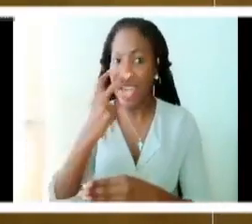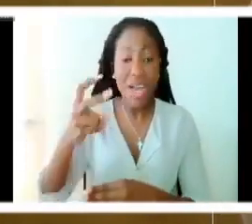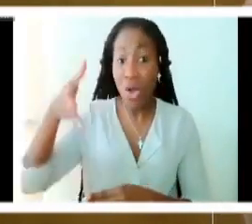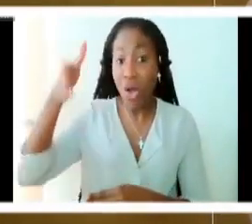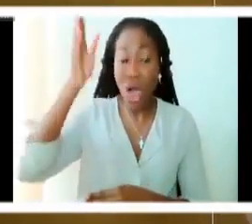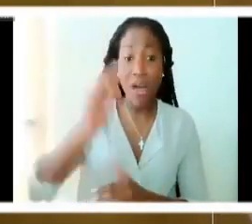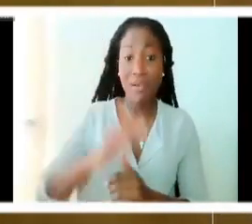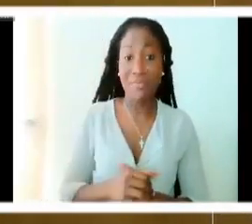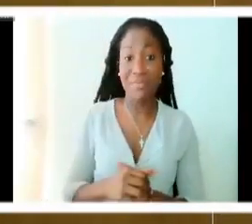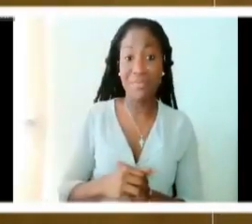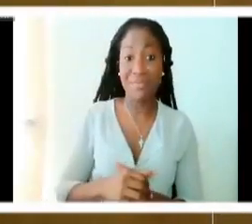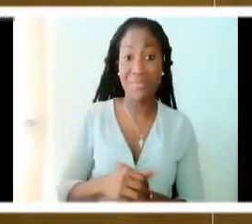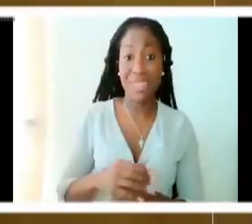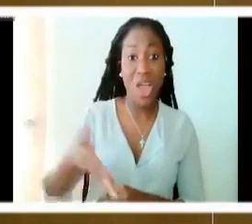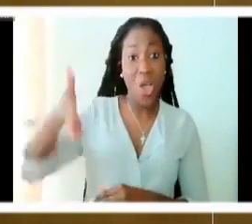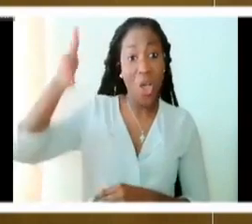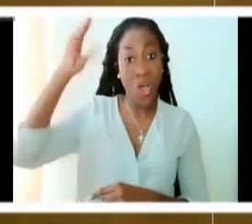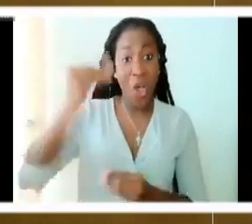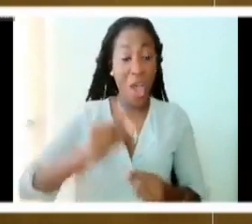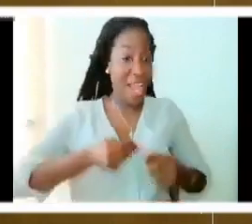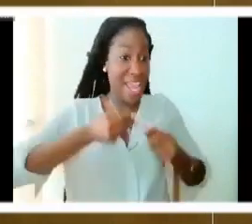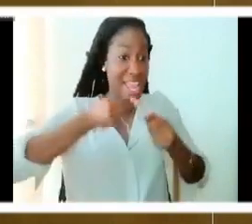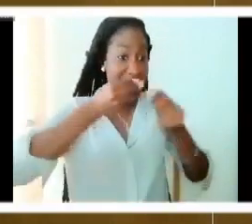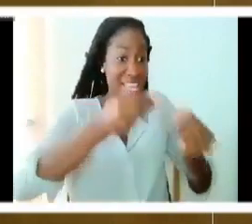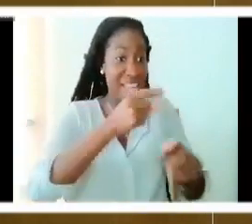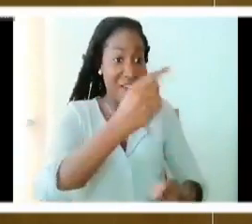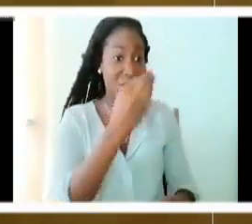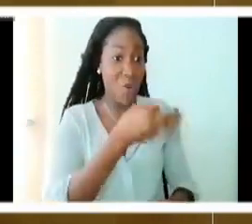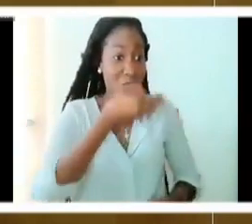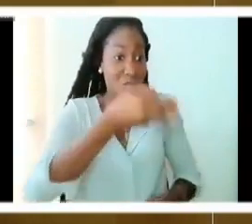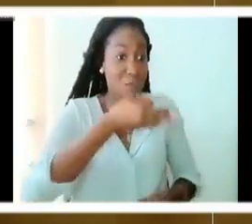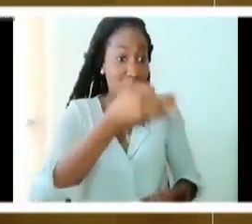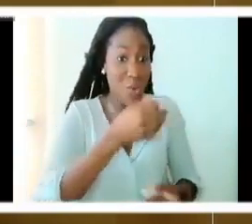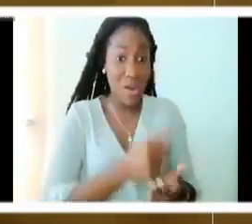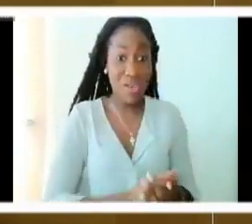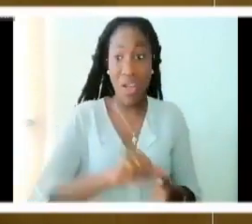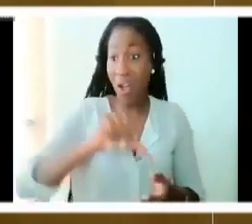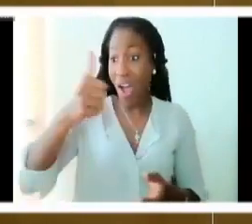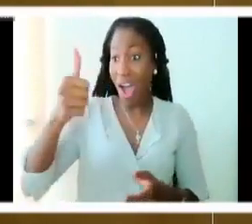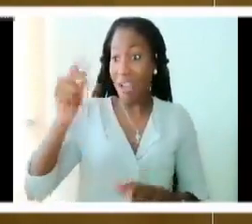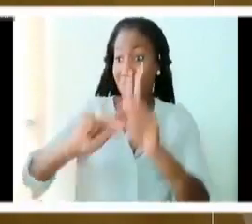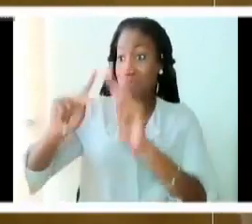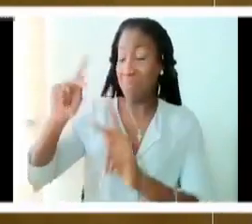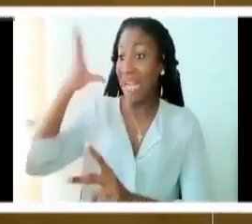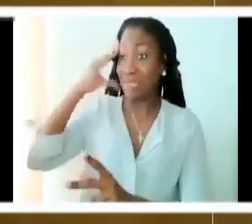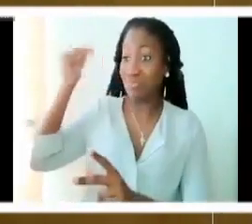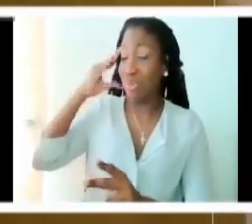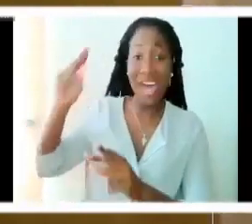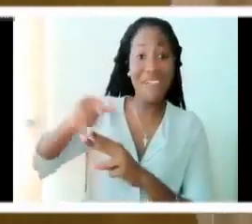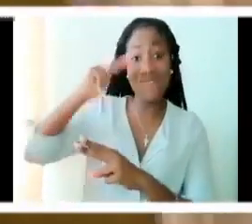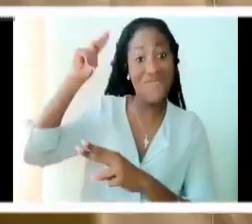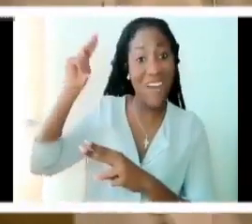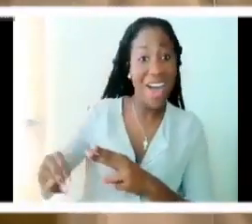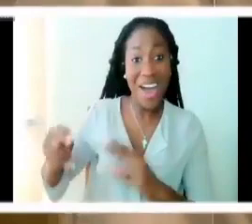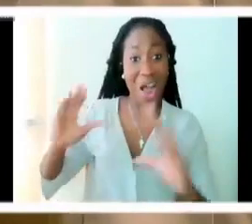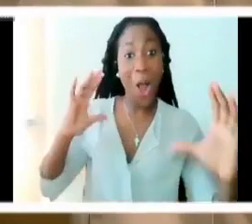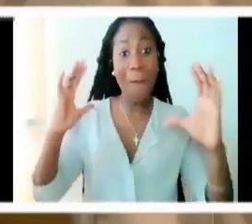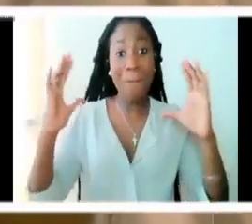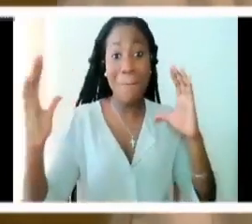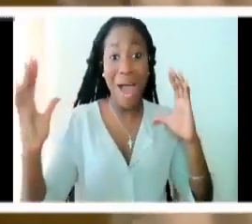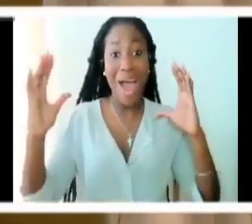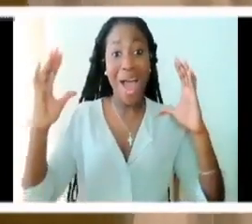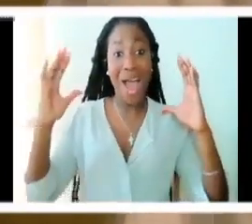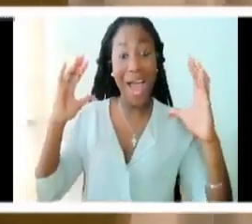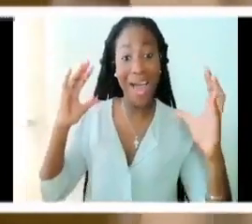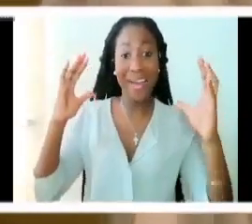fed every day by God and governed every day by God. He's comparing their experience to all the ages past.